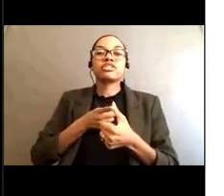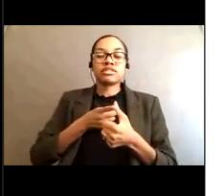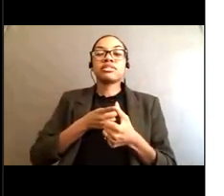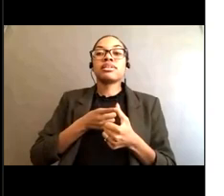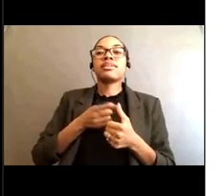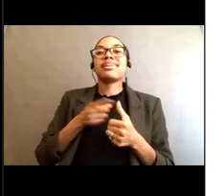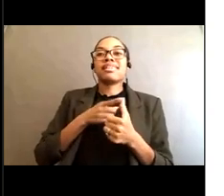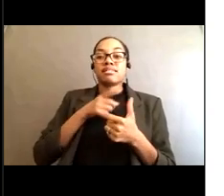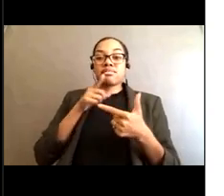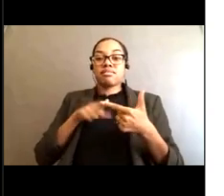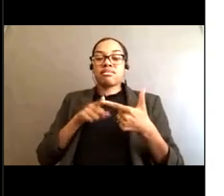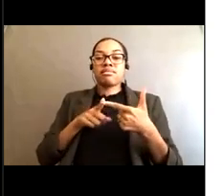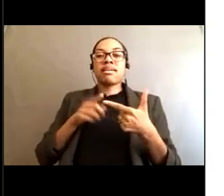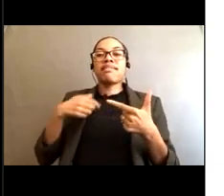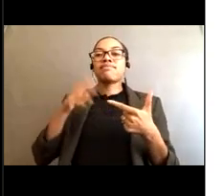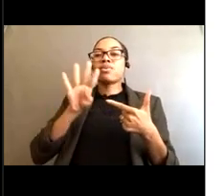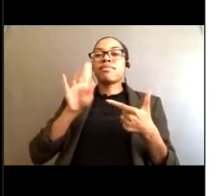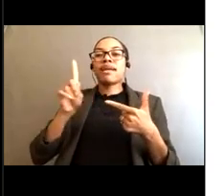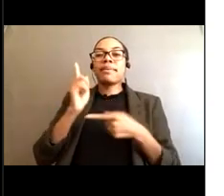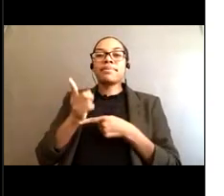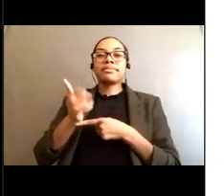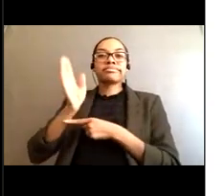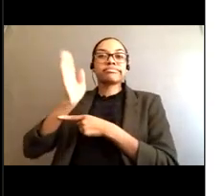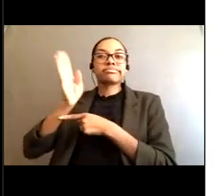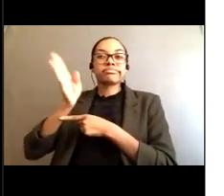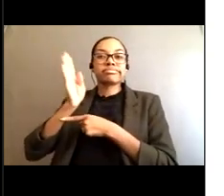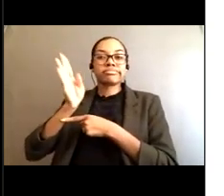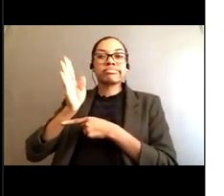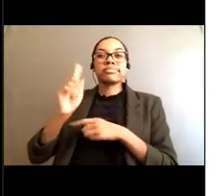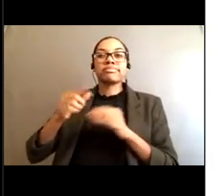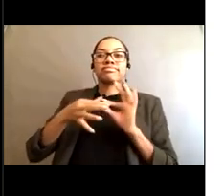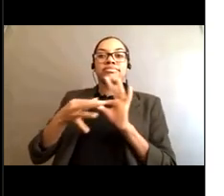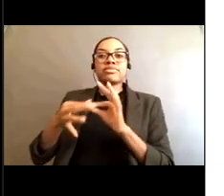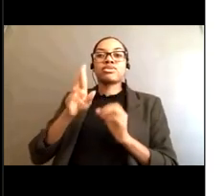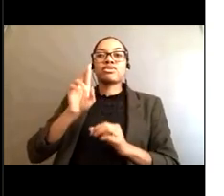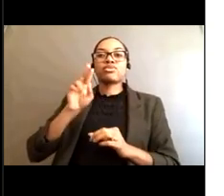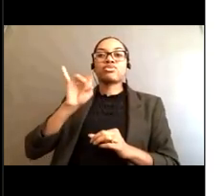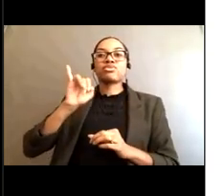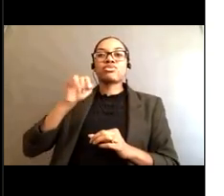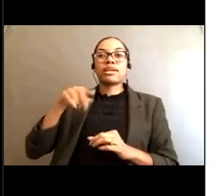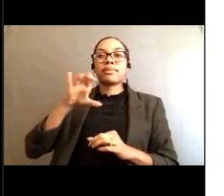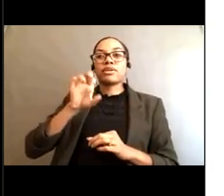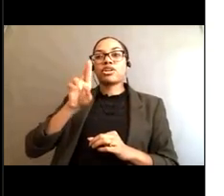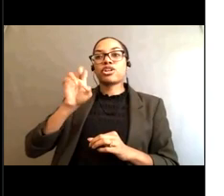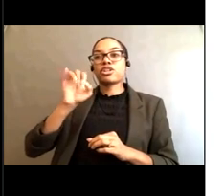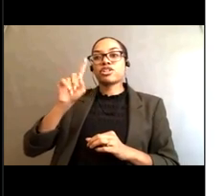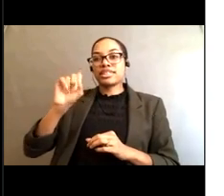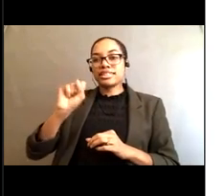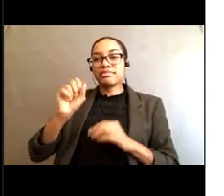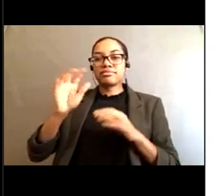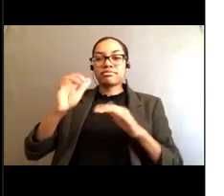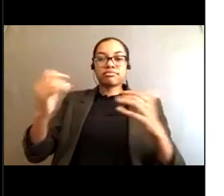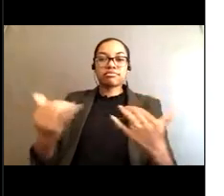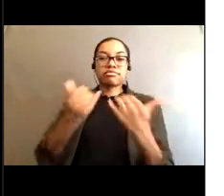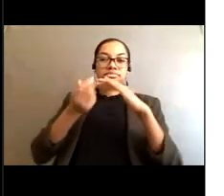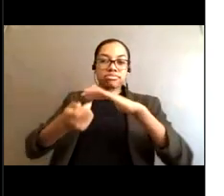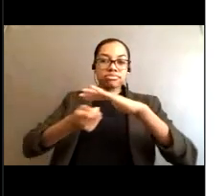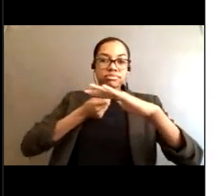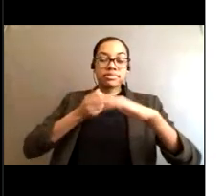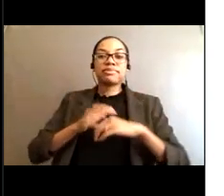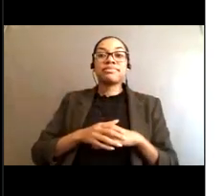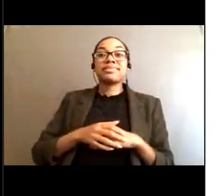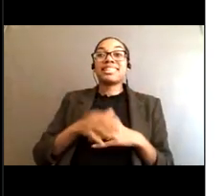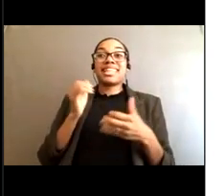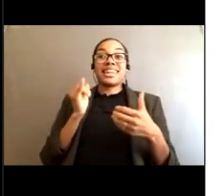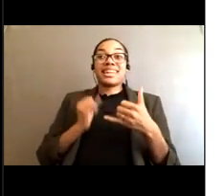take, for the RepCurrent presentation, and at the end, we'll have time for questions and answers. So, while you're